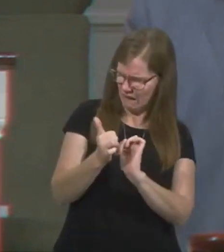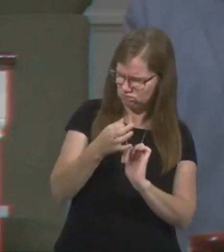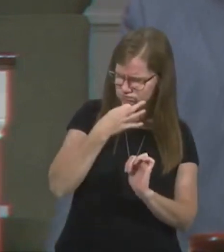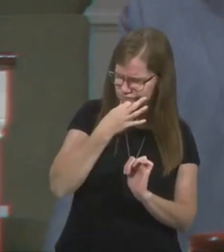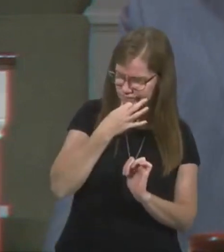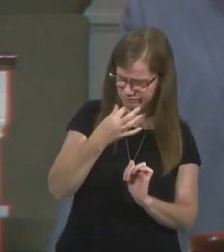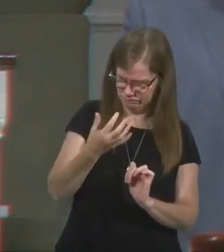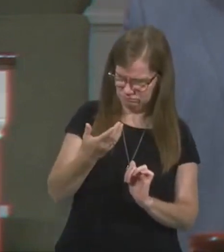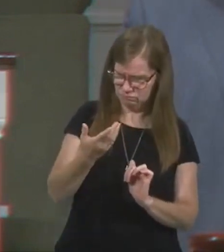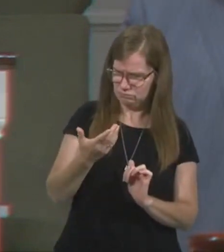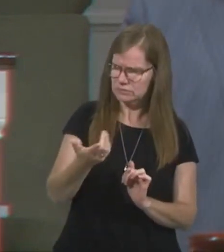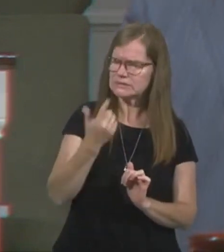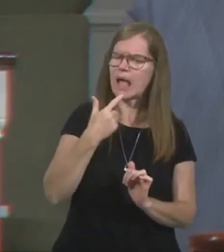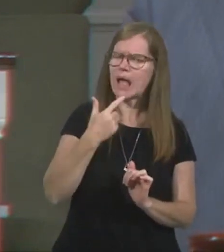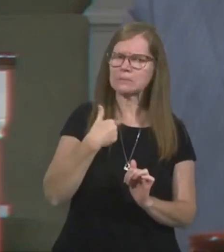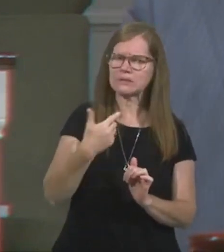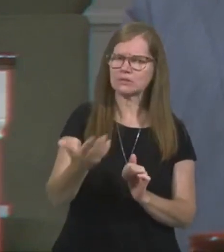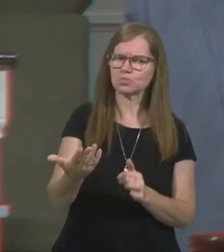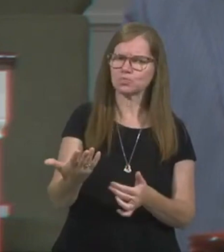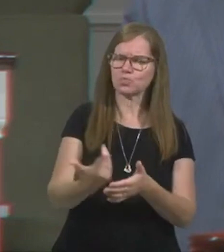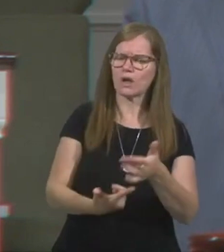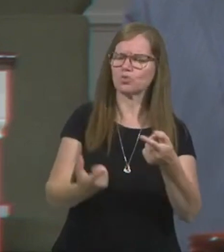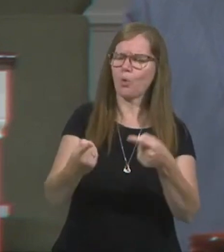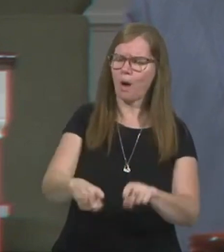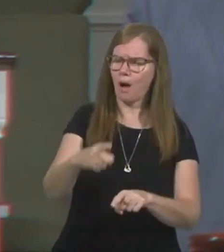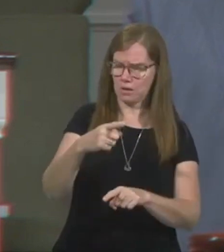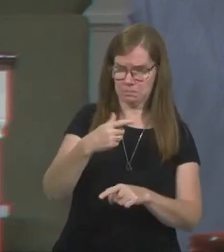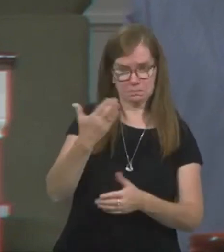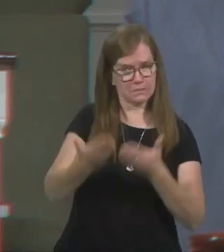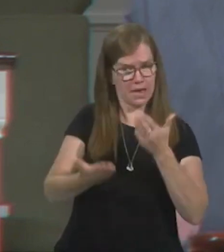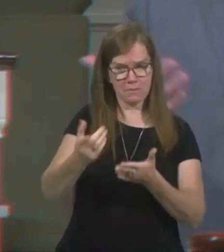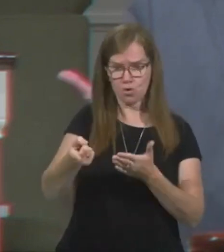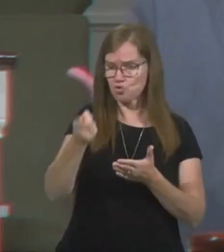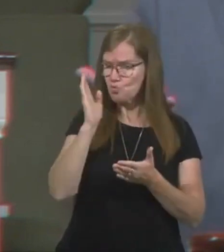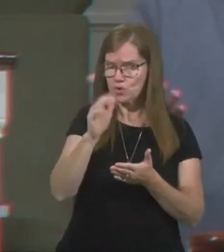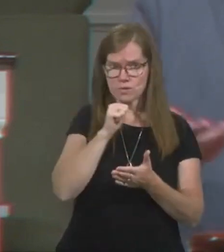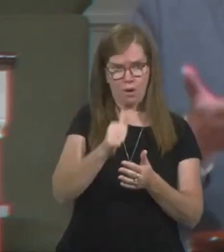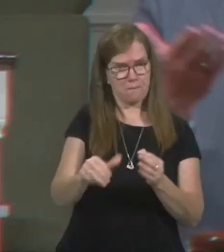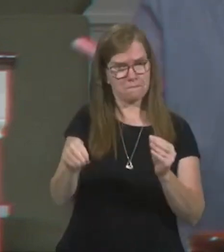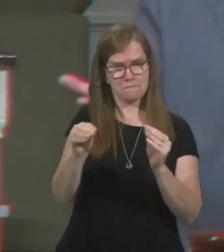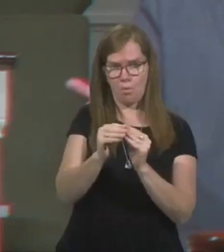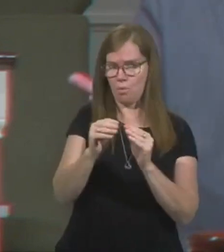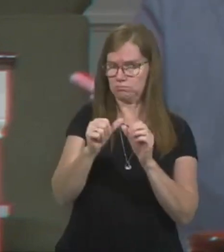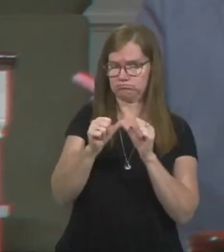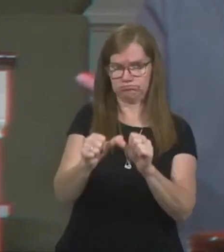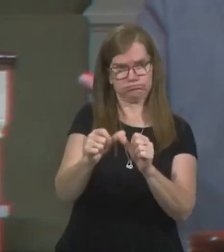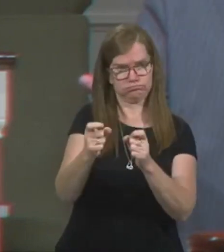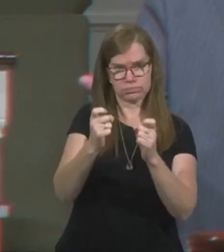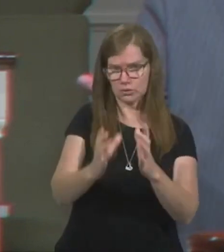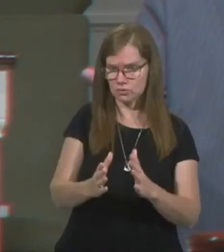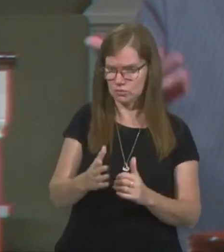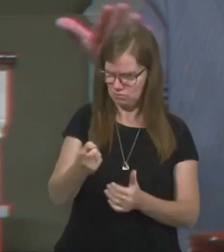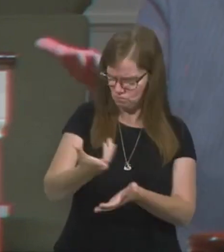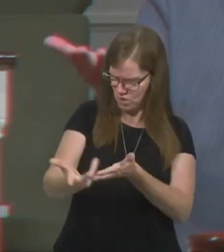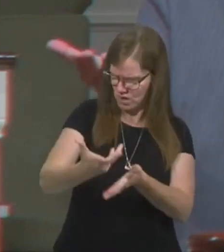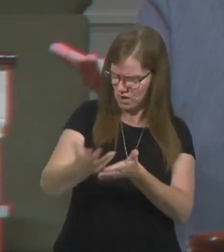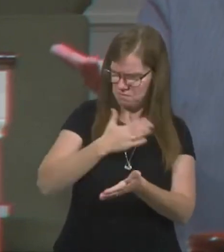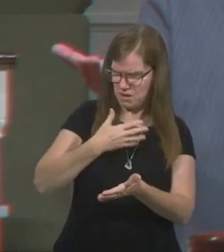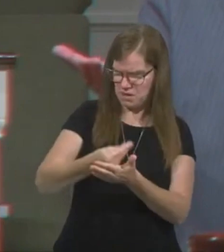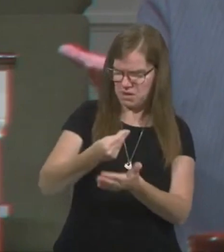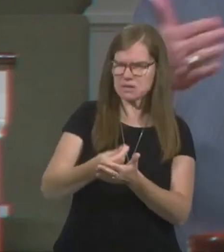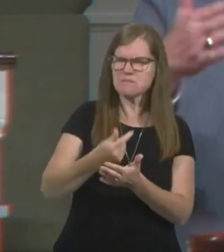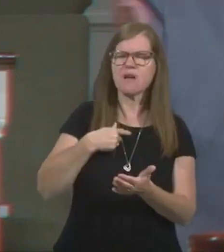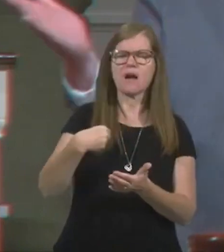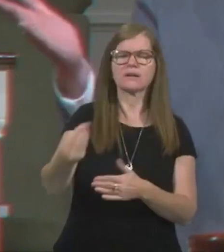an account of thy stewardship for thou mayest no longer steward. He said, what am I hearing about you? You're wasting my money. He said, I'm going to give you